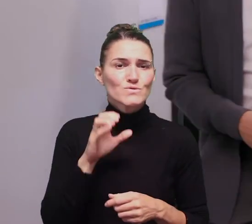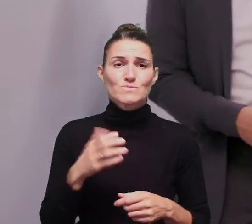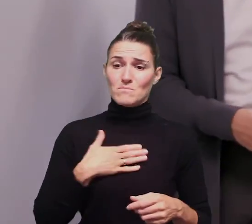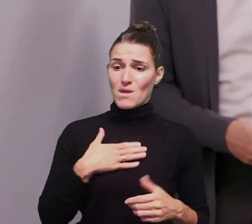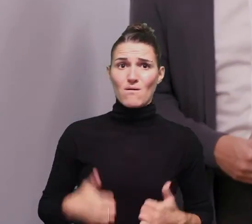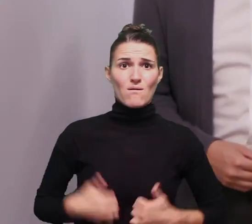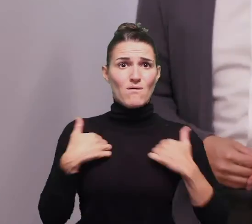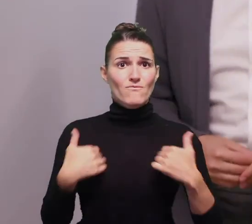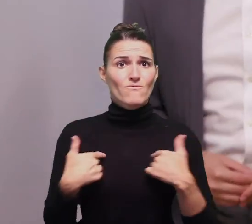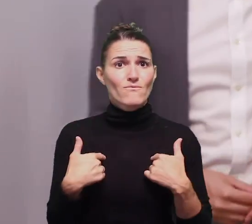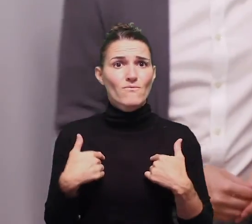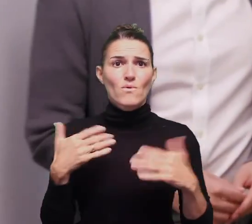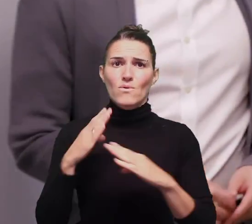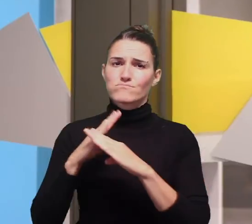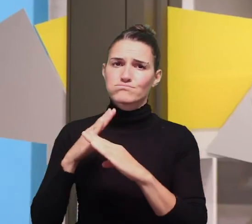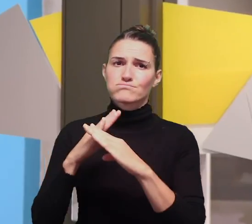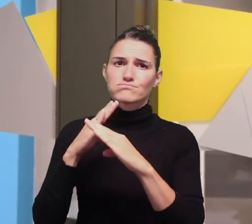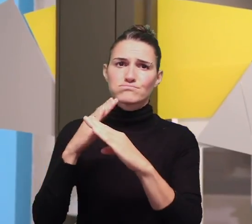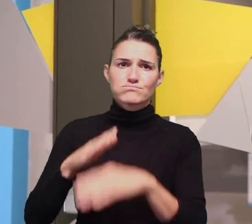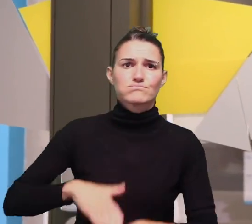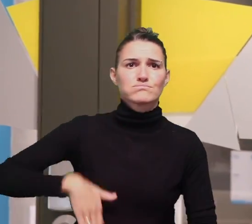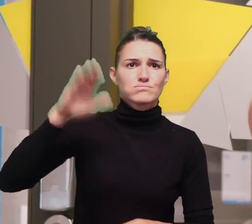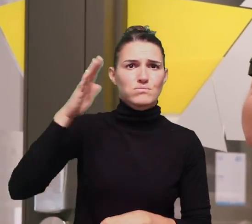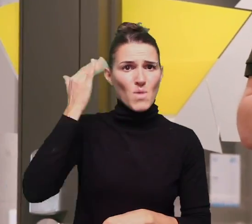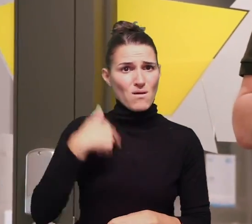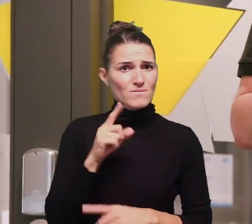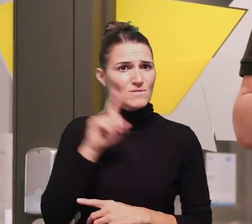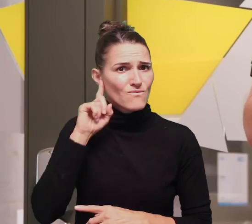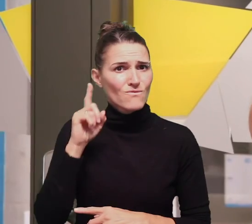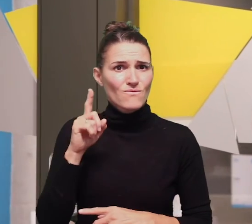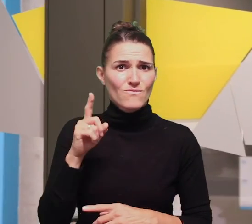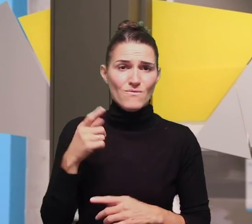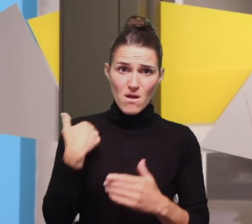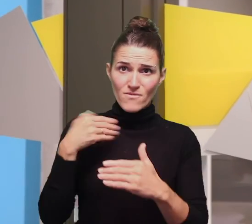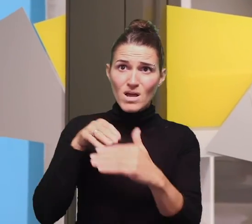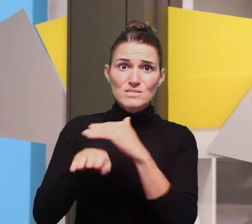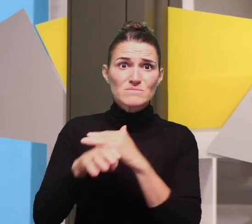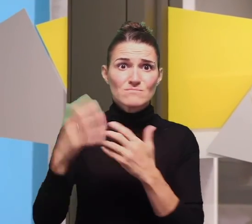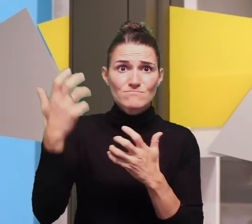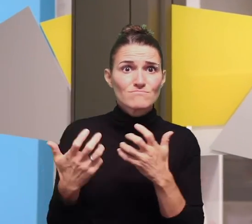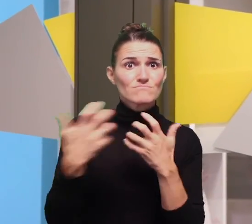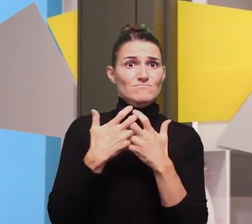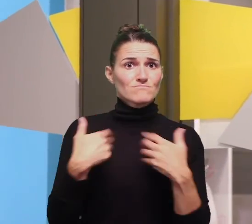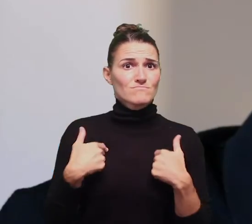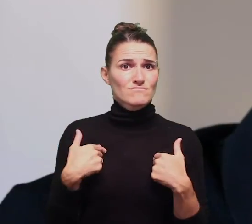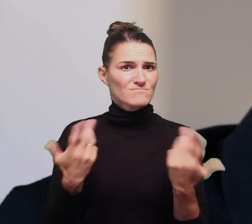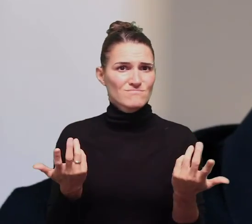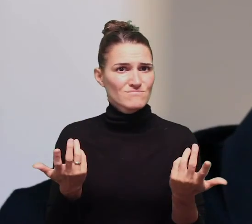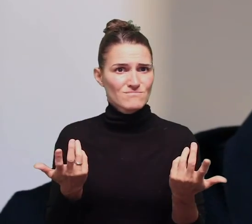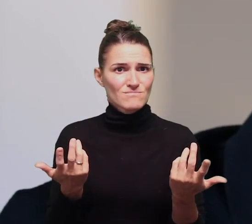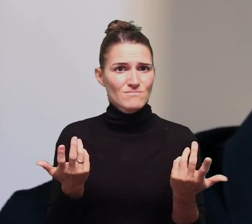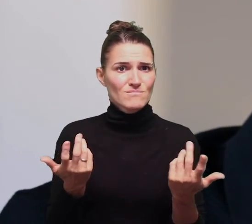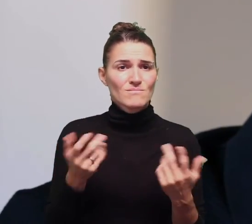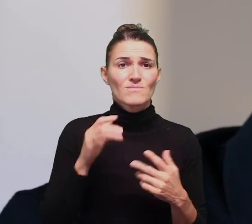My life has been full of so many barriers being deaf and having very little accessibility and accommodations growing up. Living